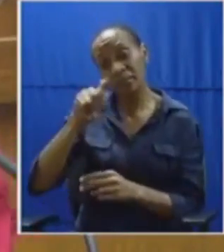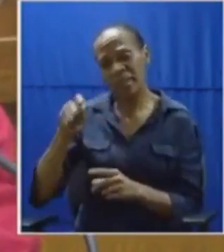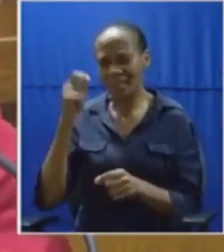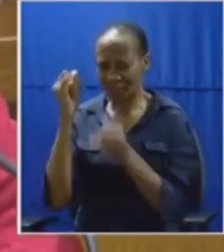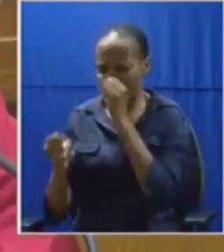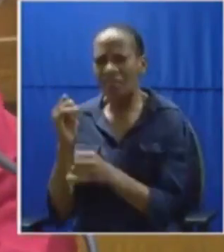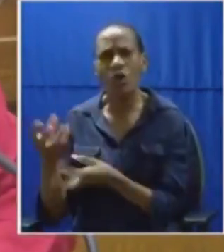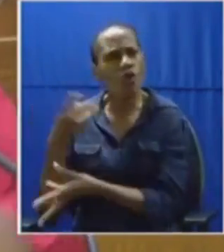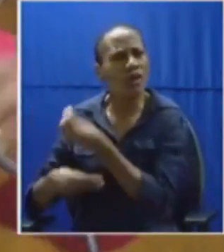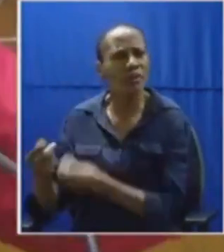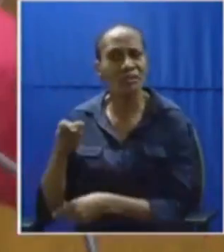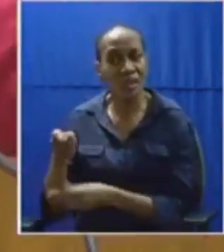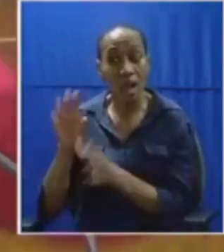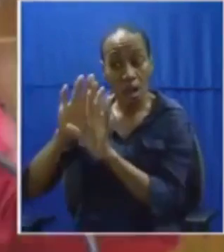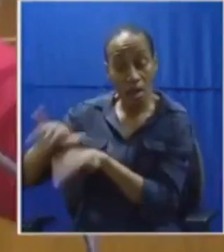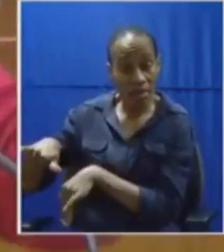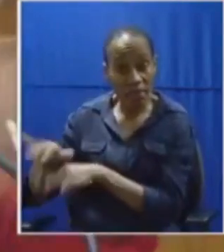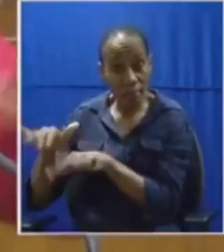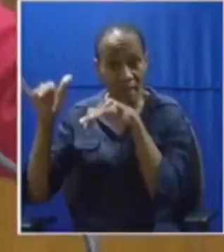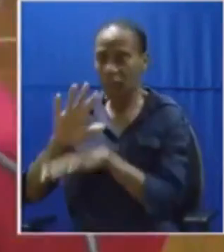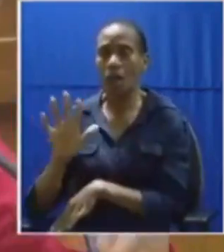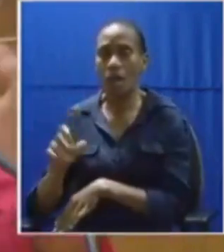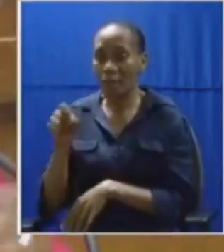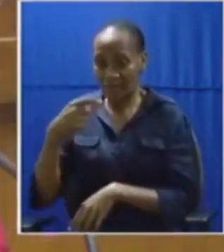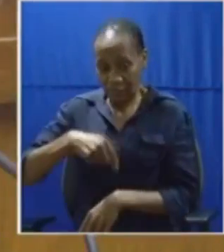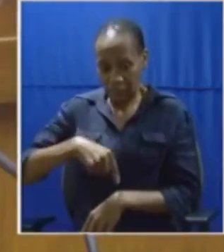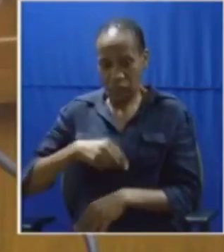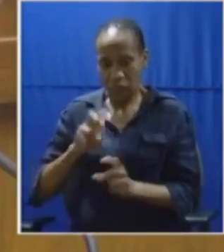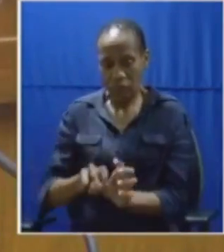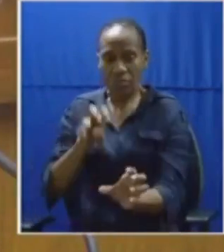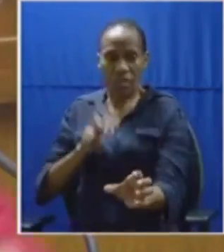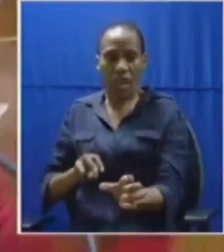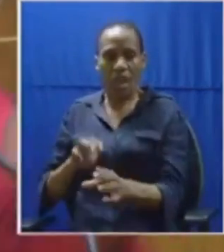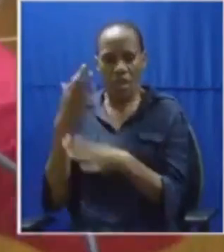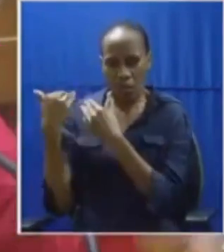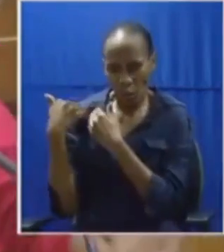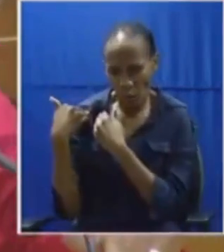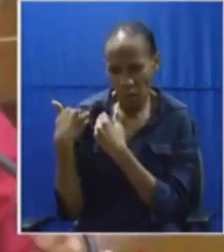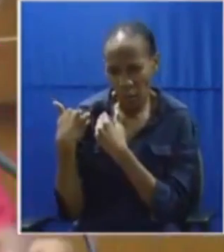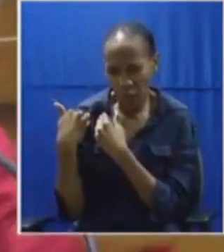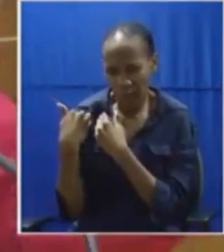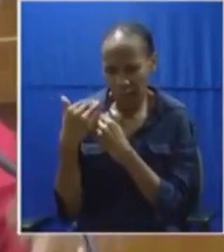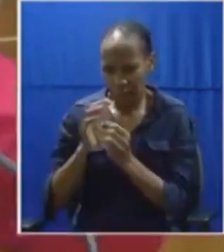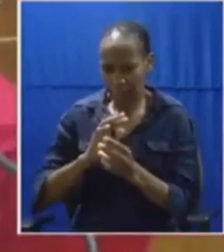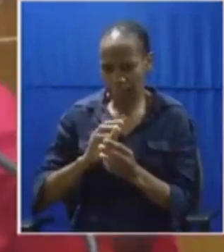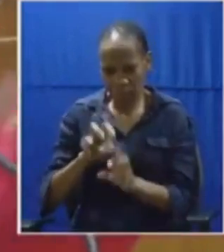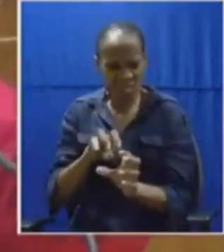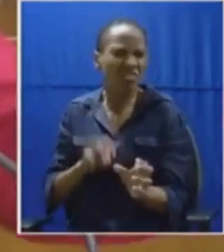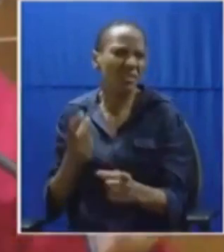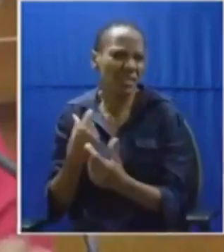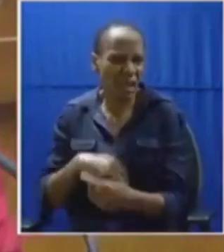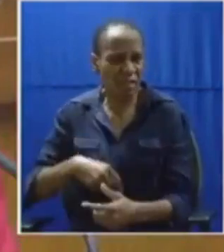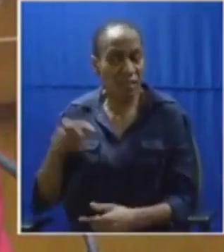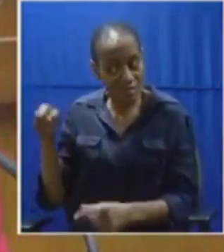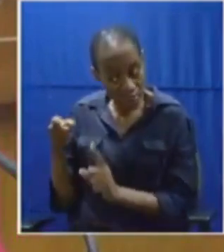he did not leave parliament but he recused himself from serious responsibilities because he knew that his continuation